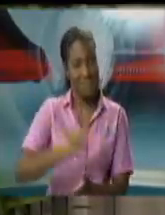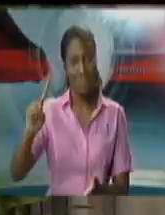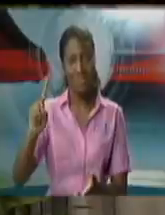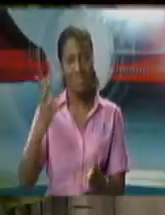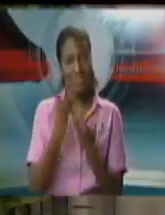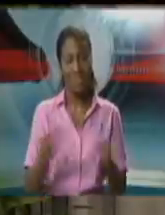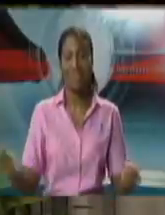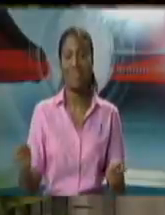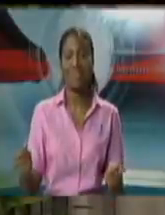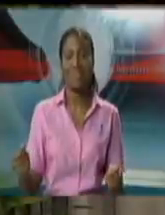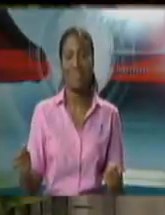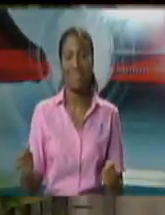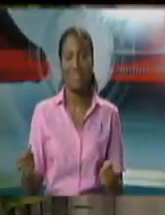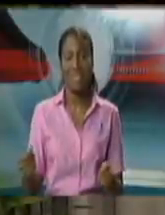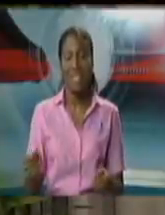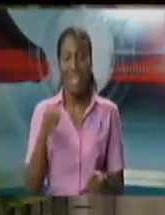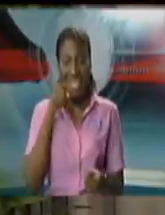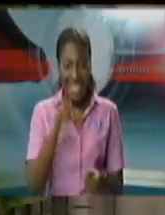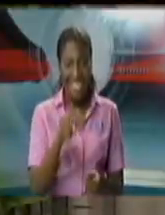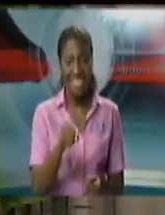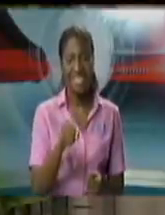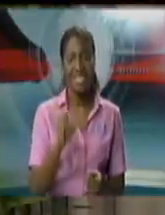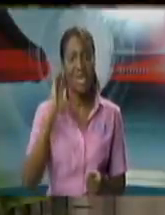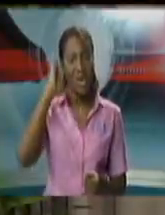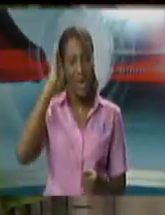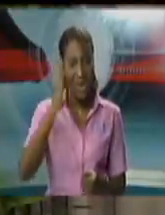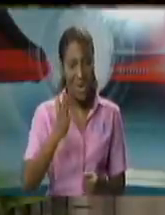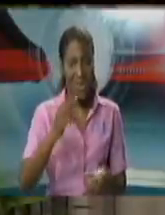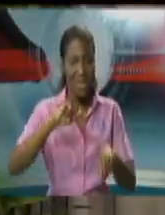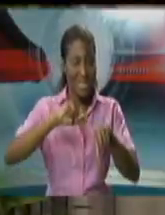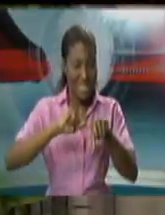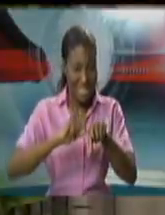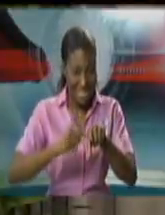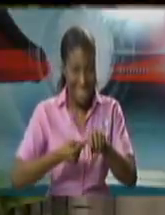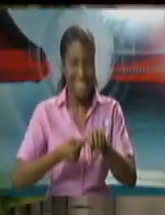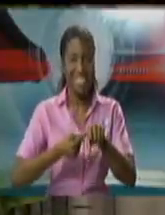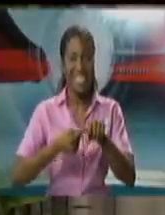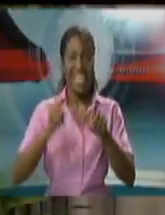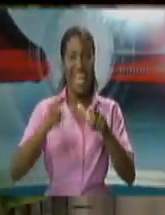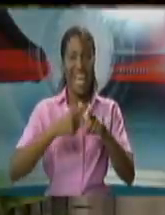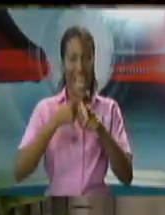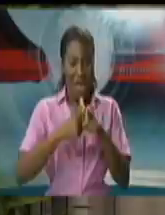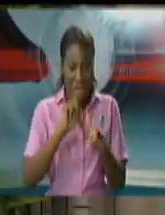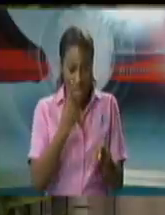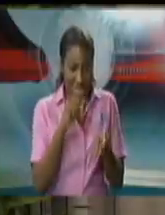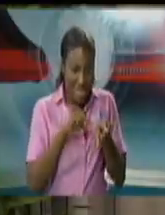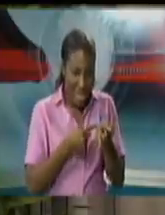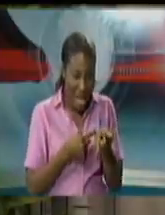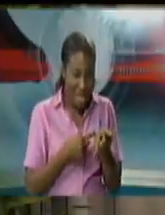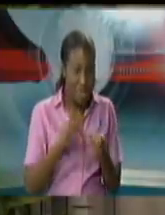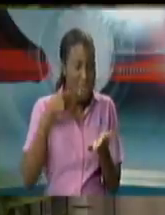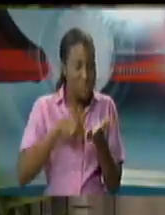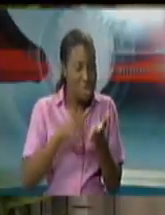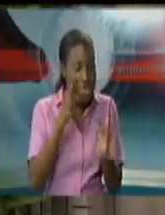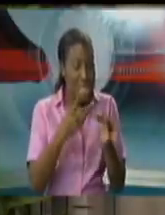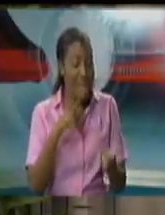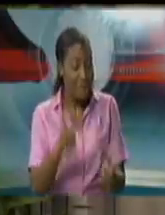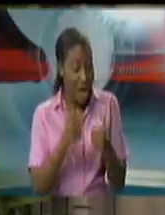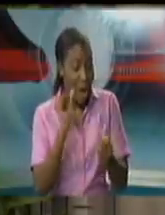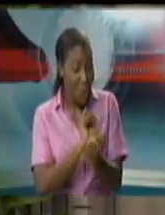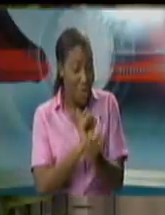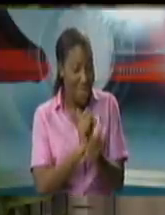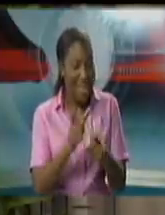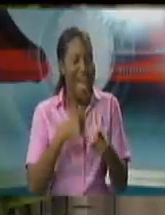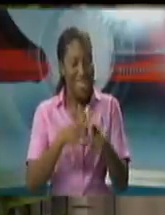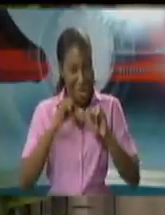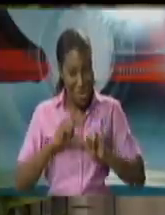has put into place for this it's going to be ruled out in an initial and then a further stage and I want to compliment the national security